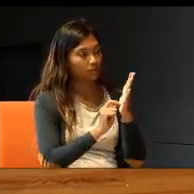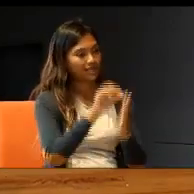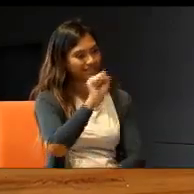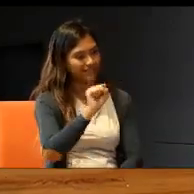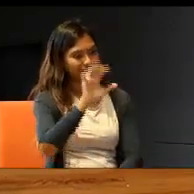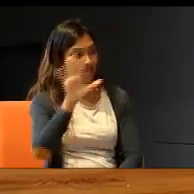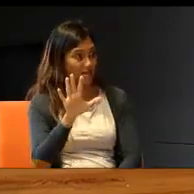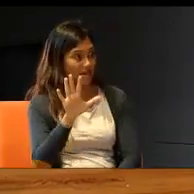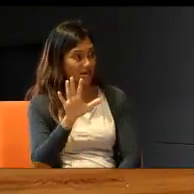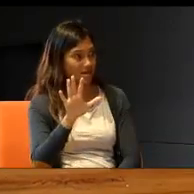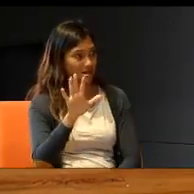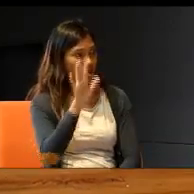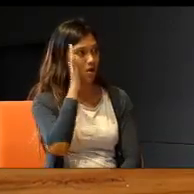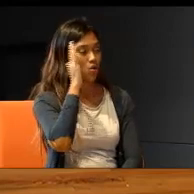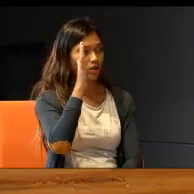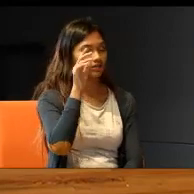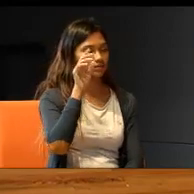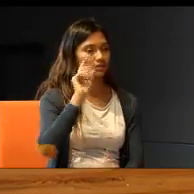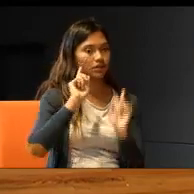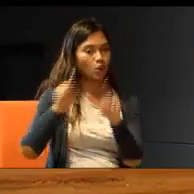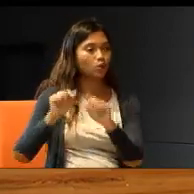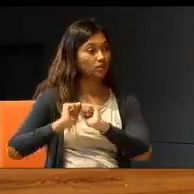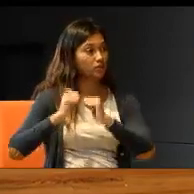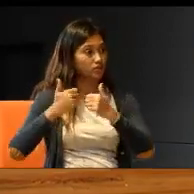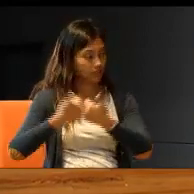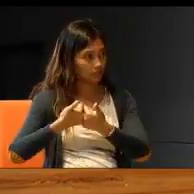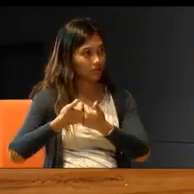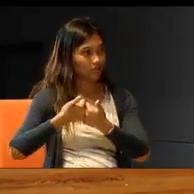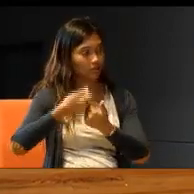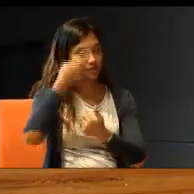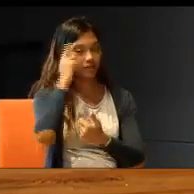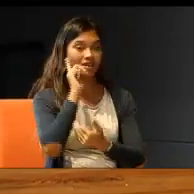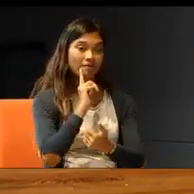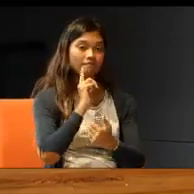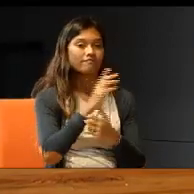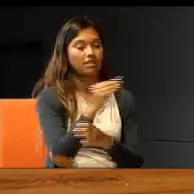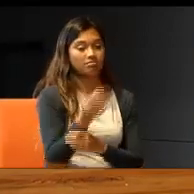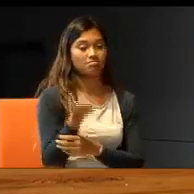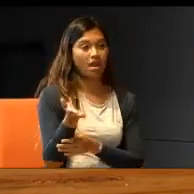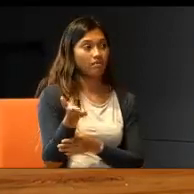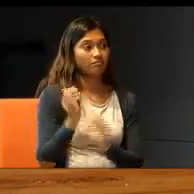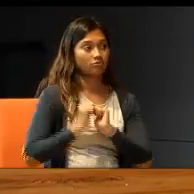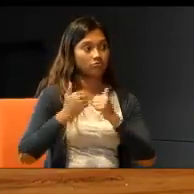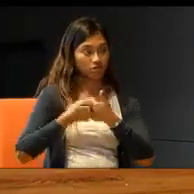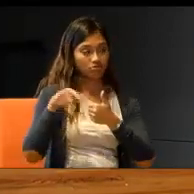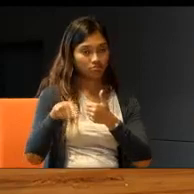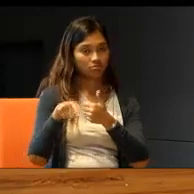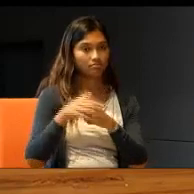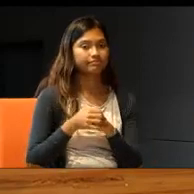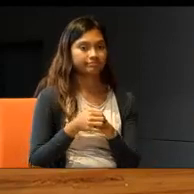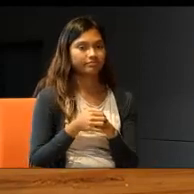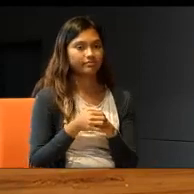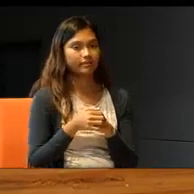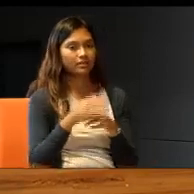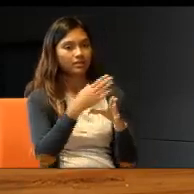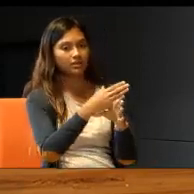would go, Mount Baton Road, to the Association for the Healing and Baton, and there, they received,